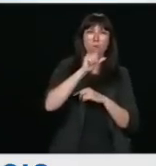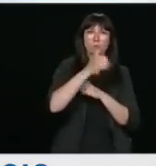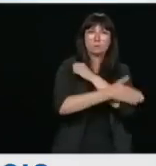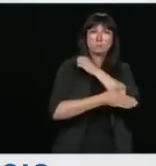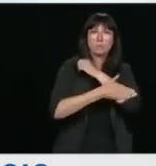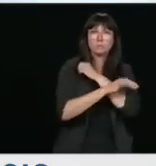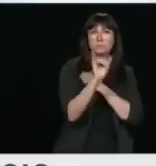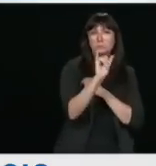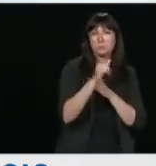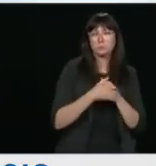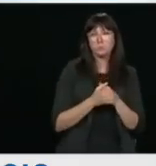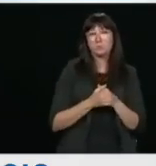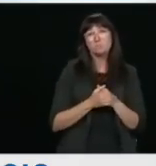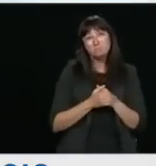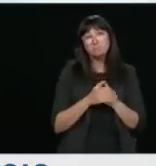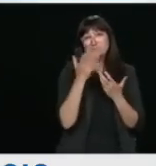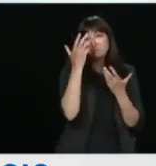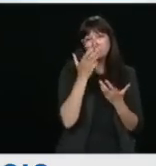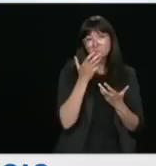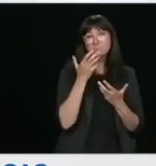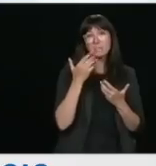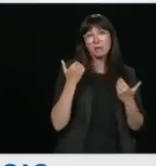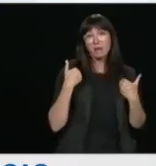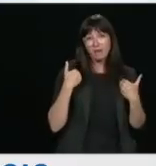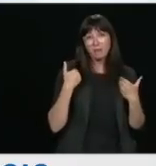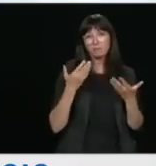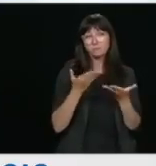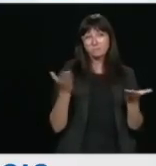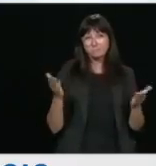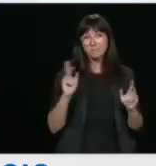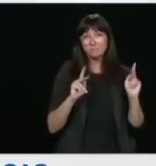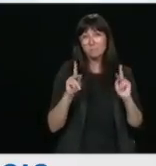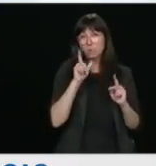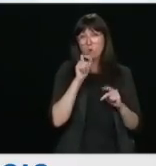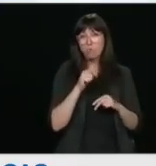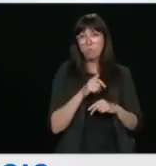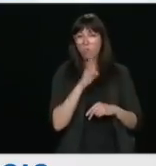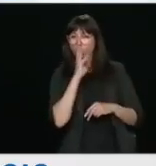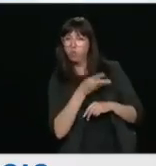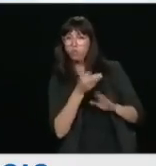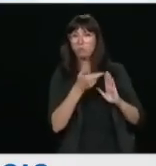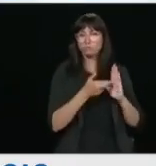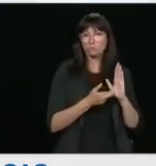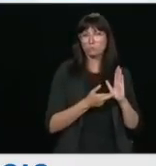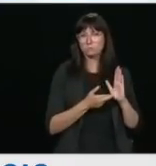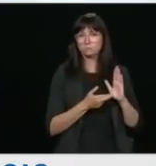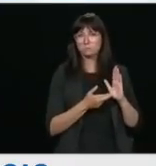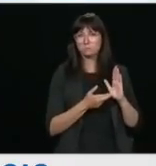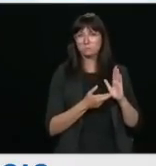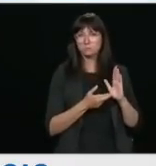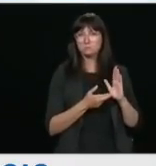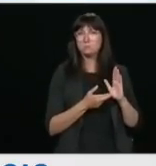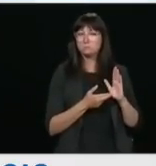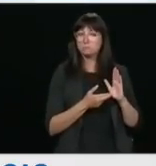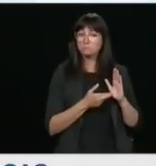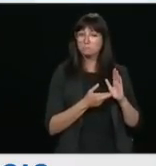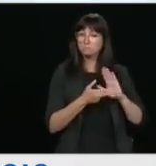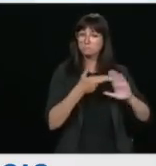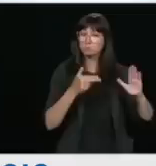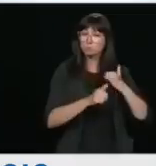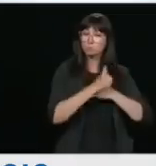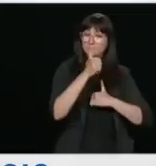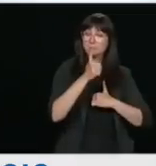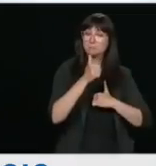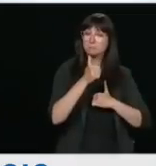people in this world who don't play by the rules and represent a risk, even a threat, to Canadian